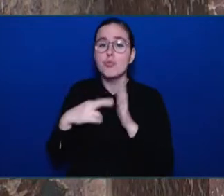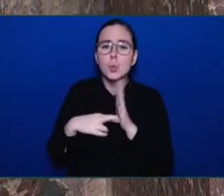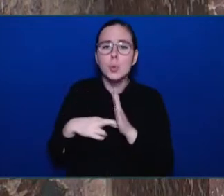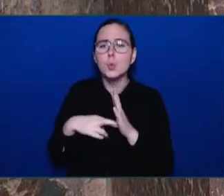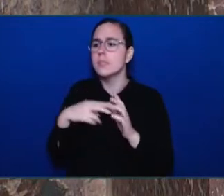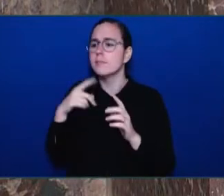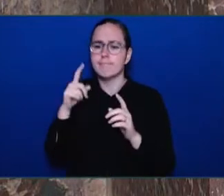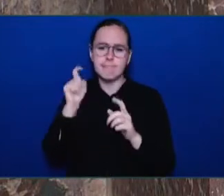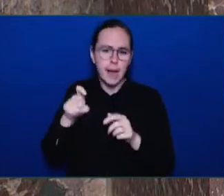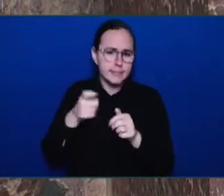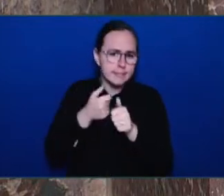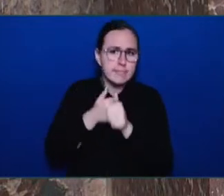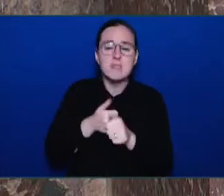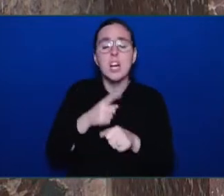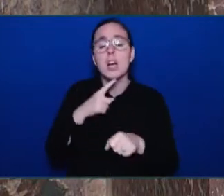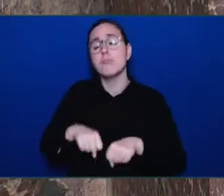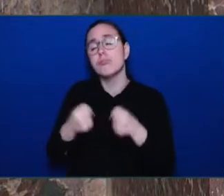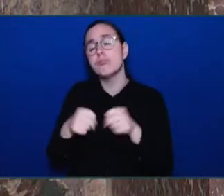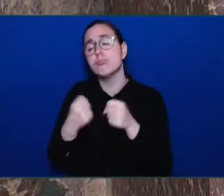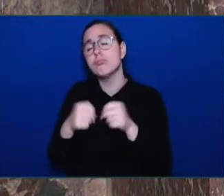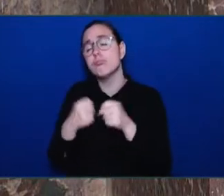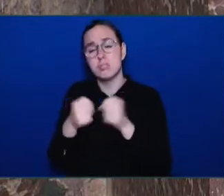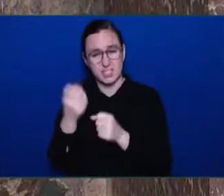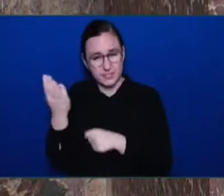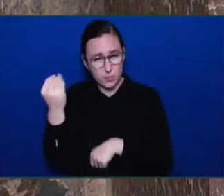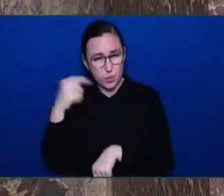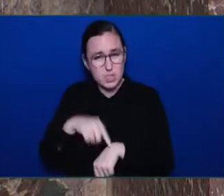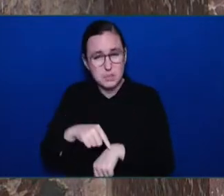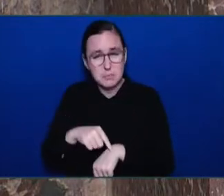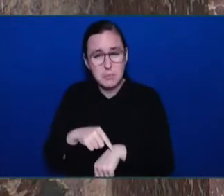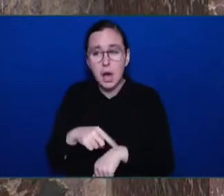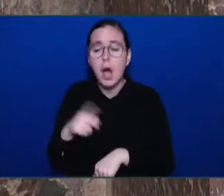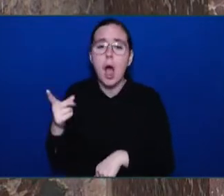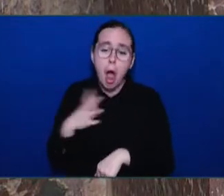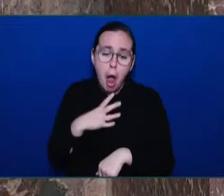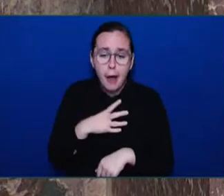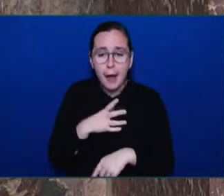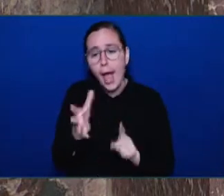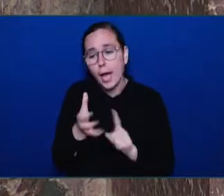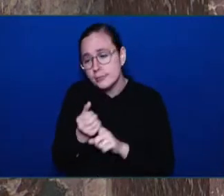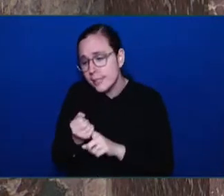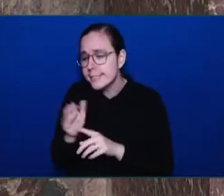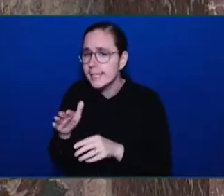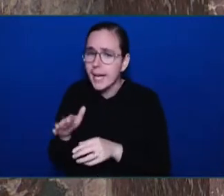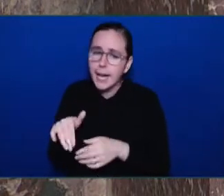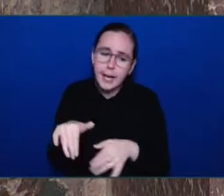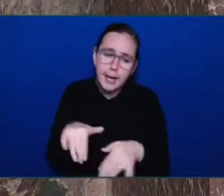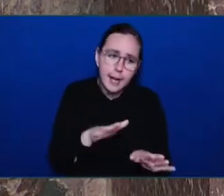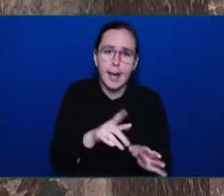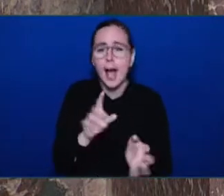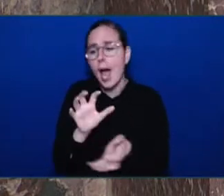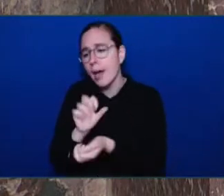will this Attorney-General stop the catch-and-release system so residents will be able to feel safe in our community again?